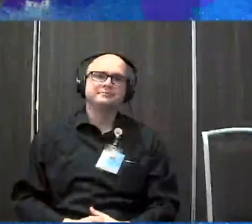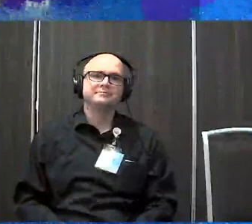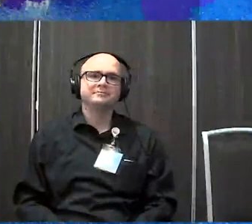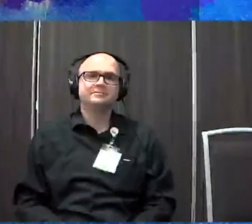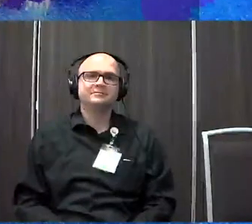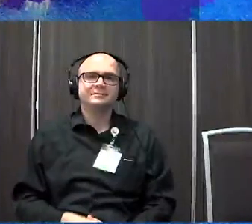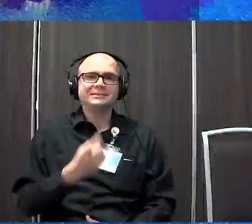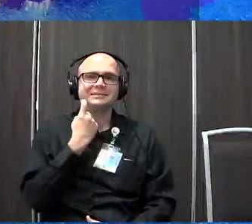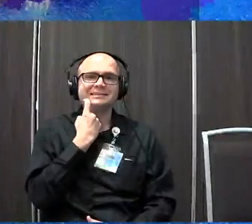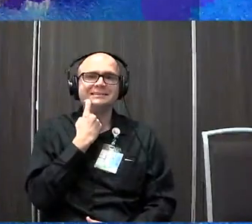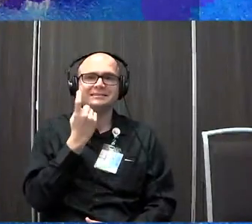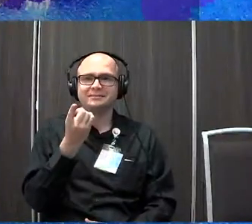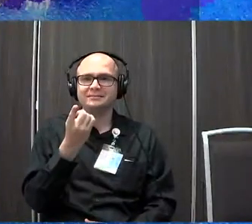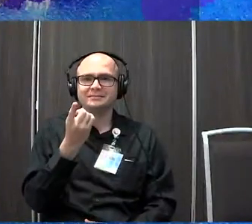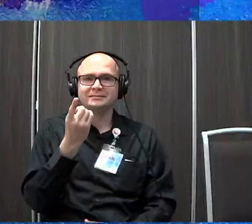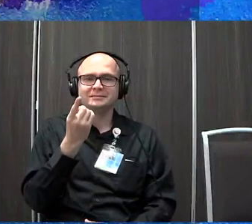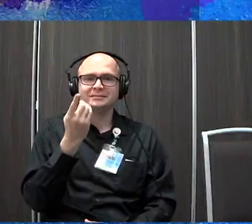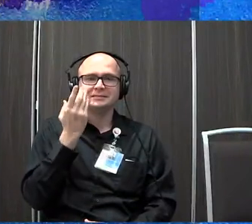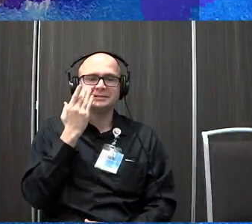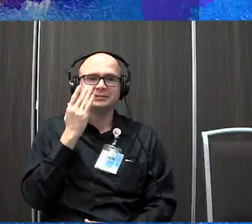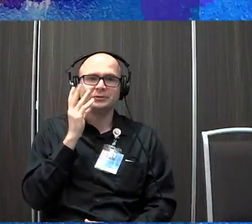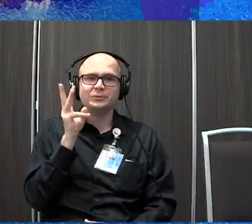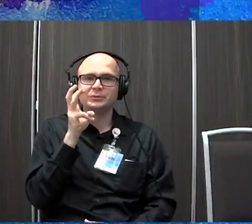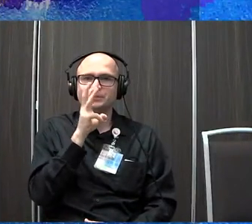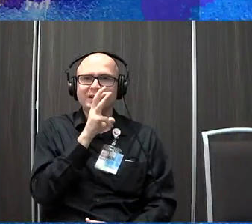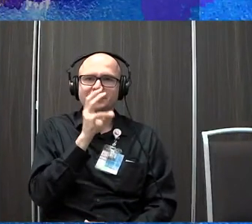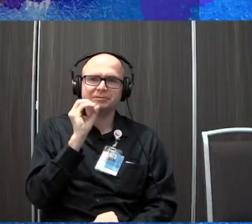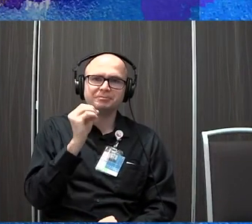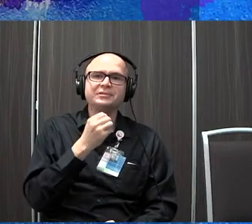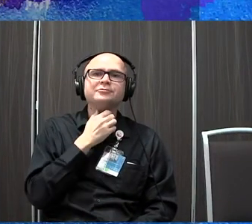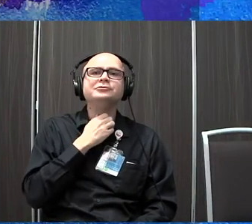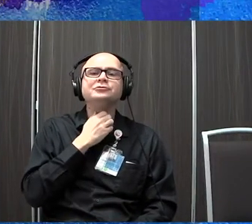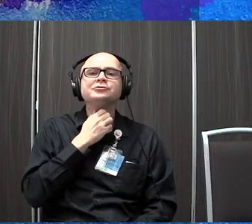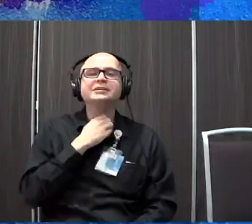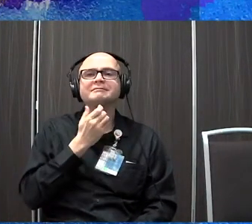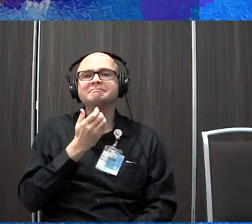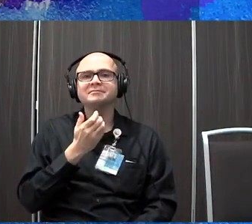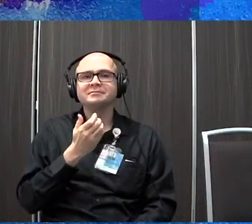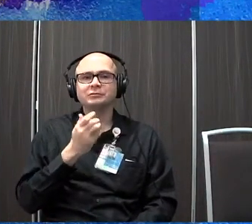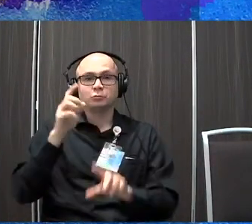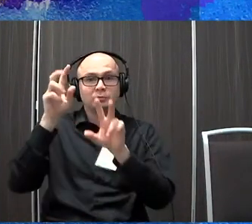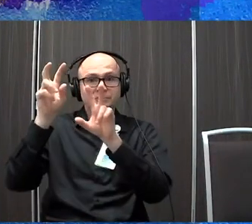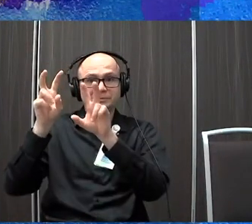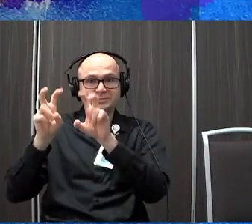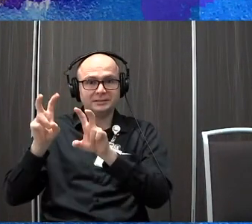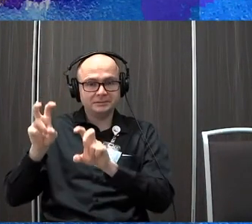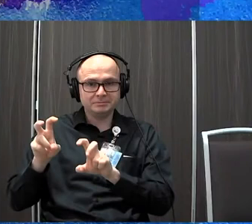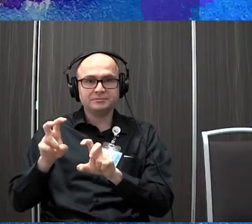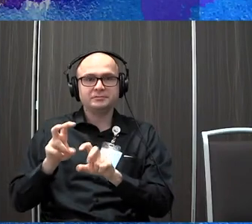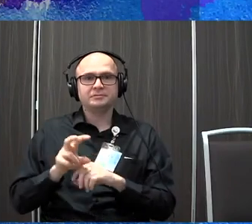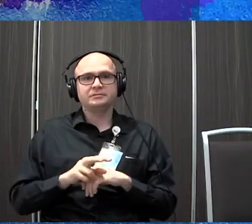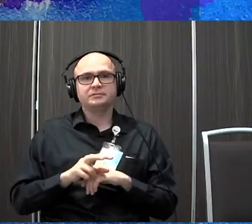This was recently, he doesn't have a trach anymore. Still kind of weird to see him without his trach. Um, so we did the assessment, vestibular,